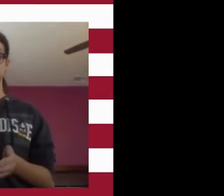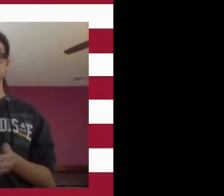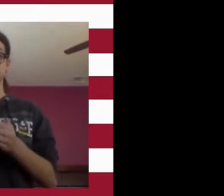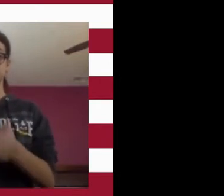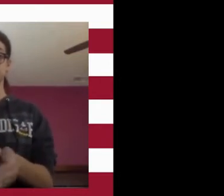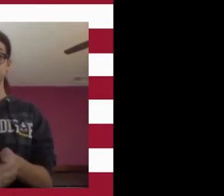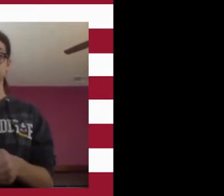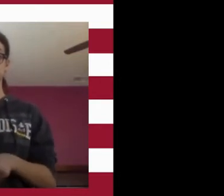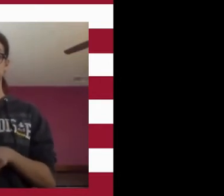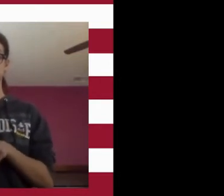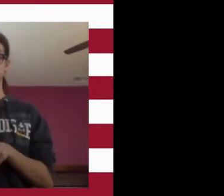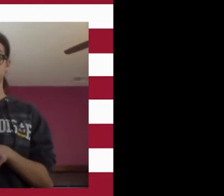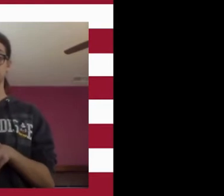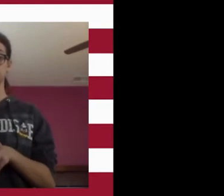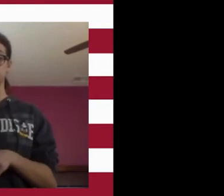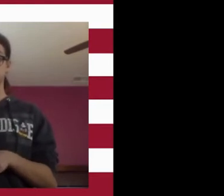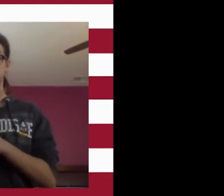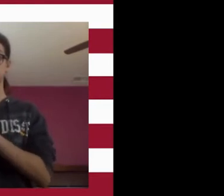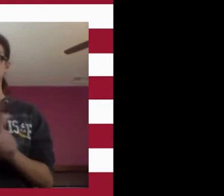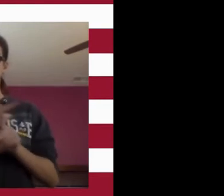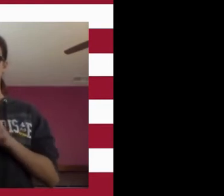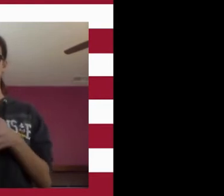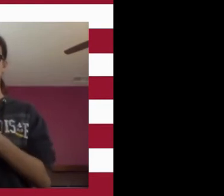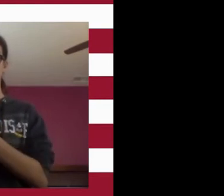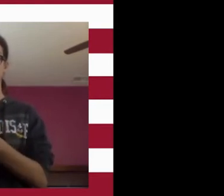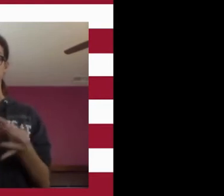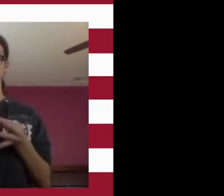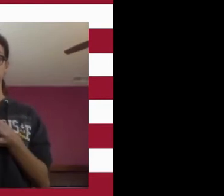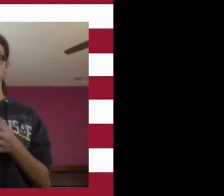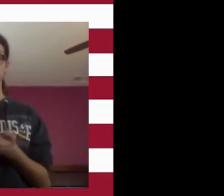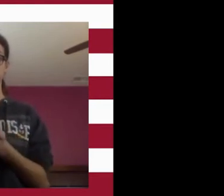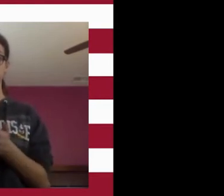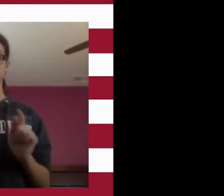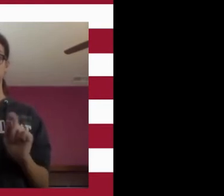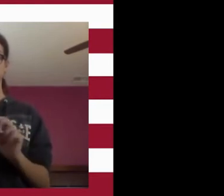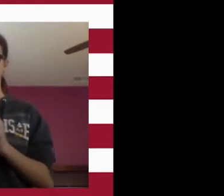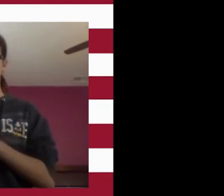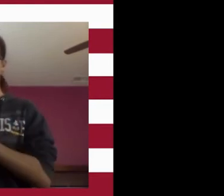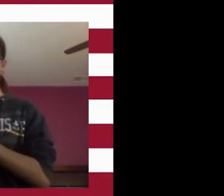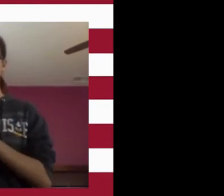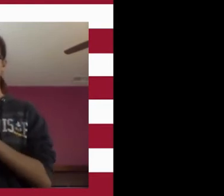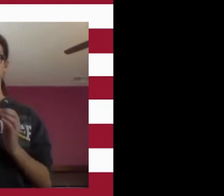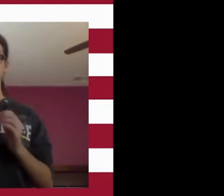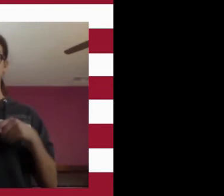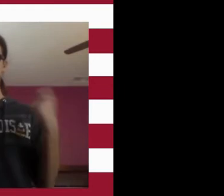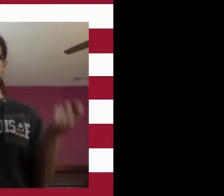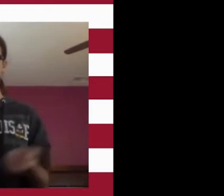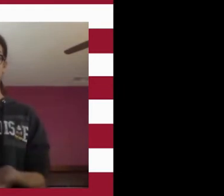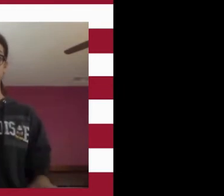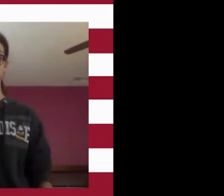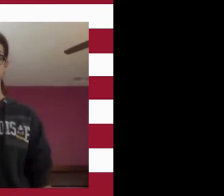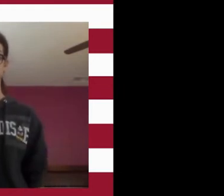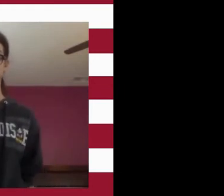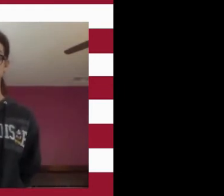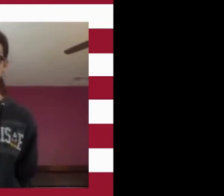for which it stands. One nation, under God, indivisible. With liberty and justice for